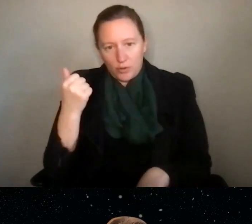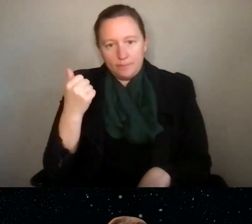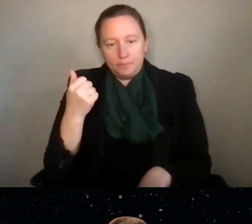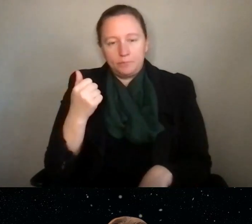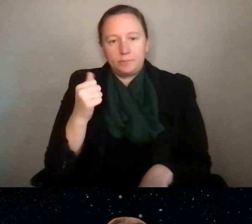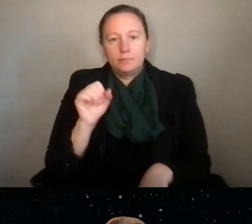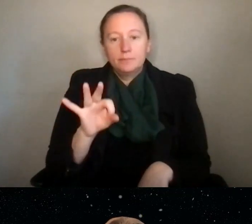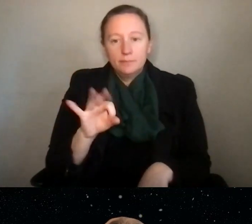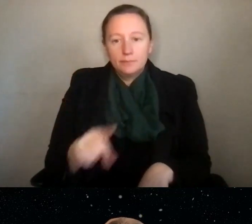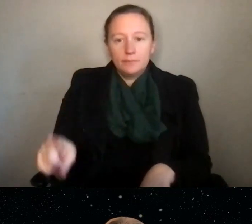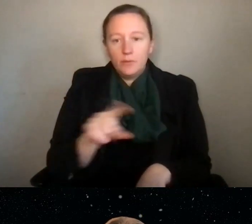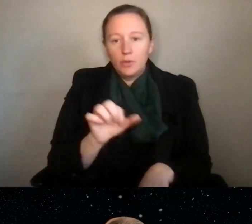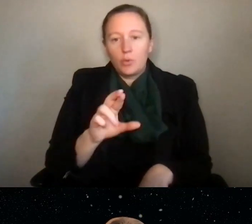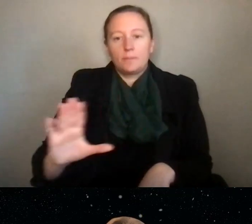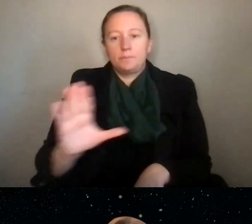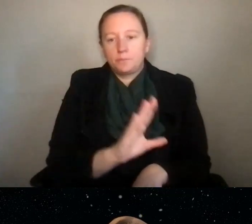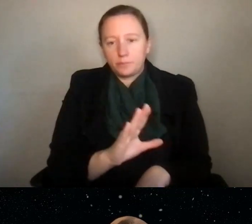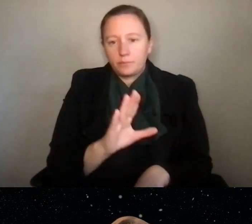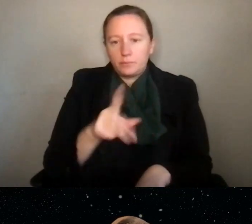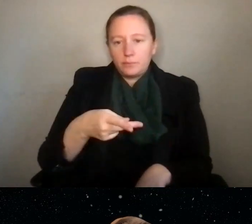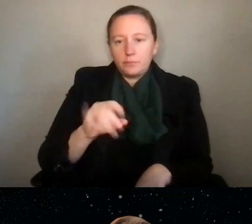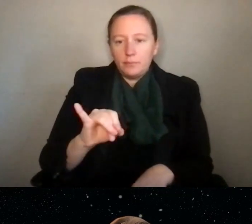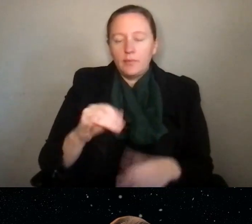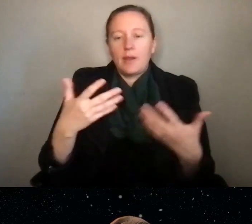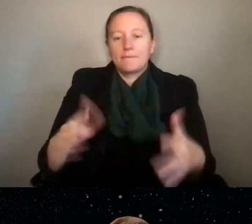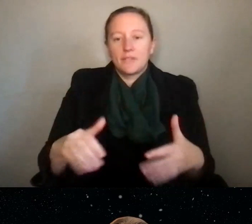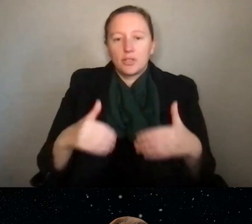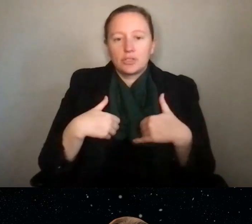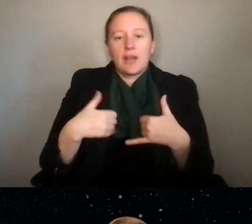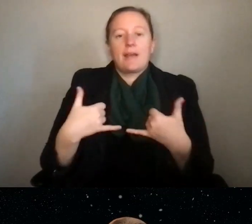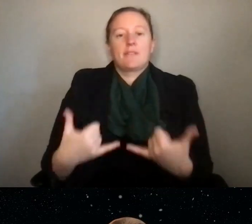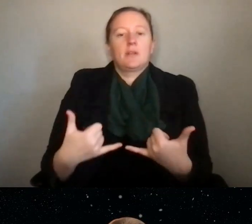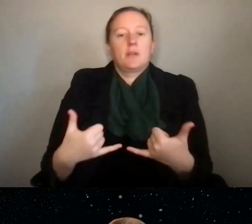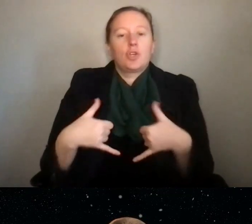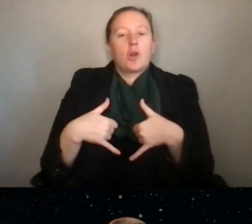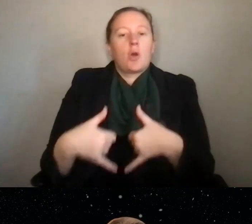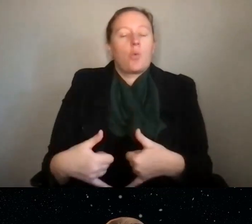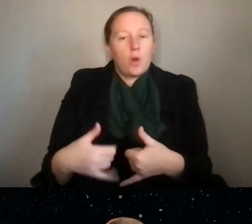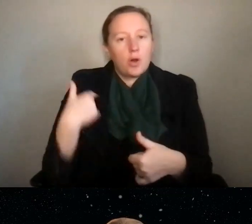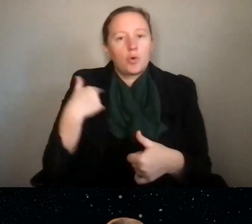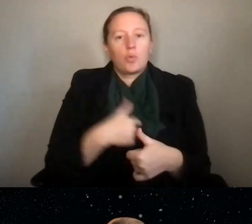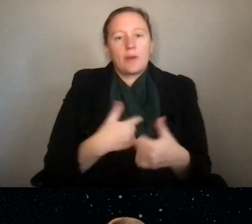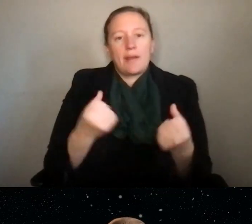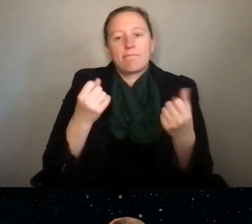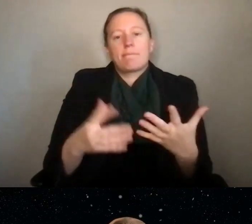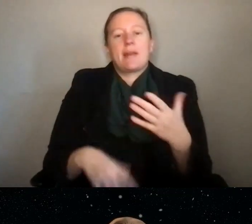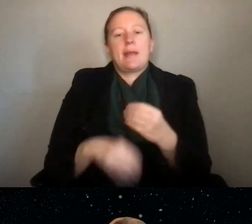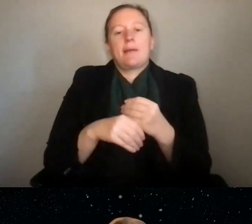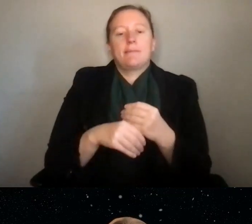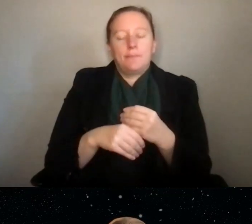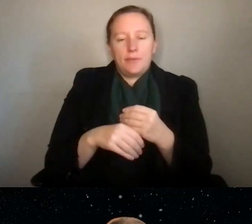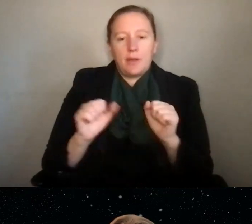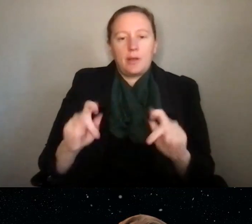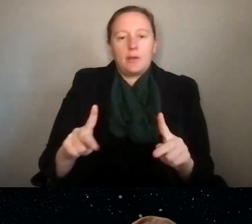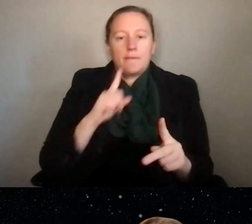if if you or your PIs have existing awards and we have a lot of supplemental opportunities to add on to